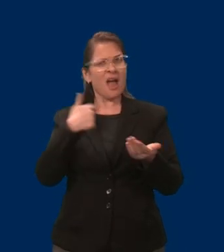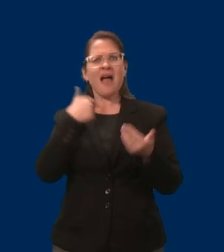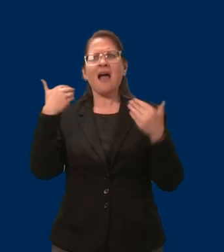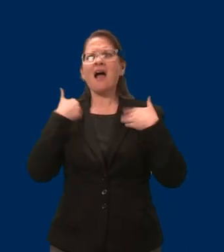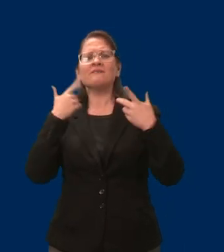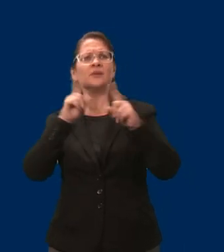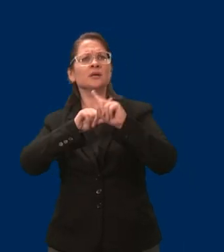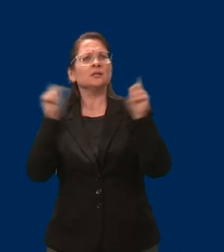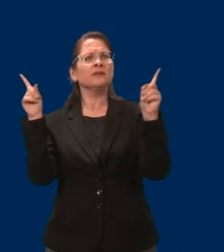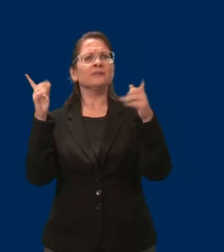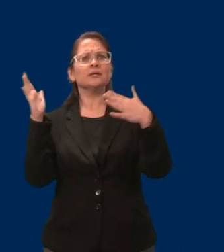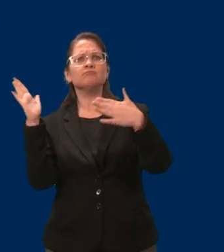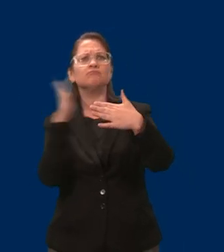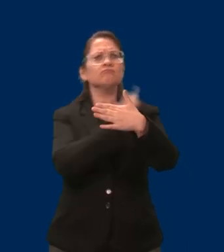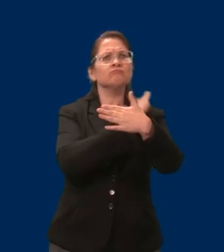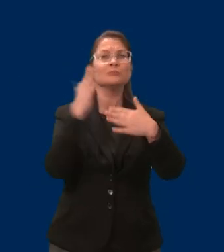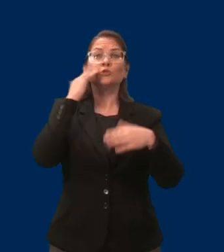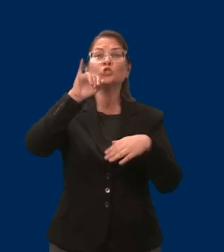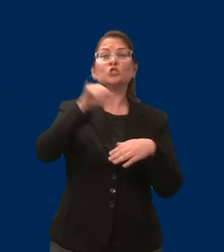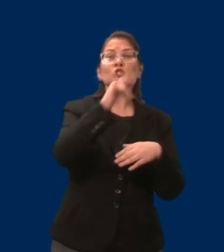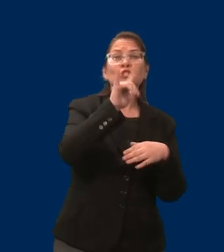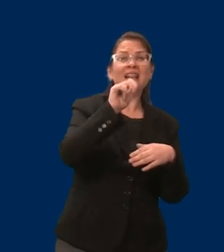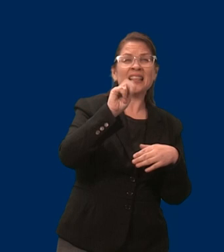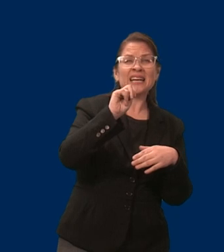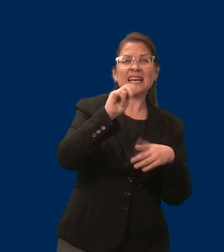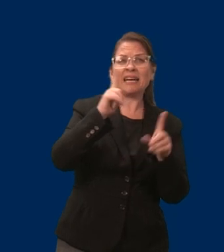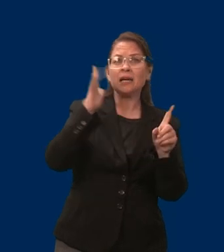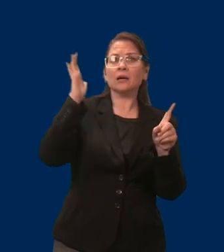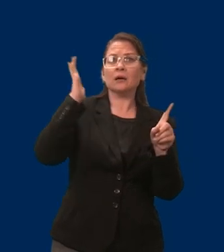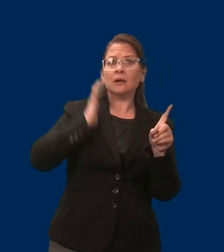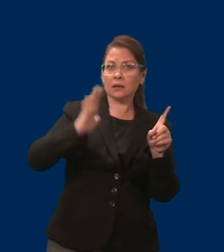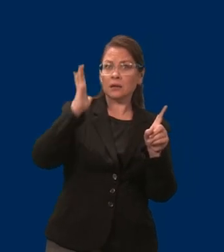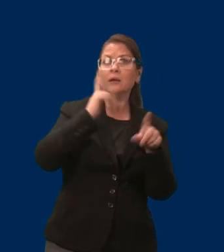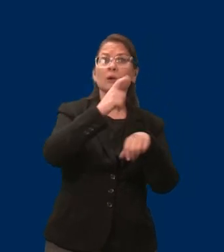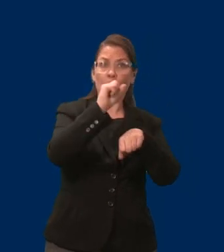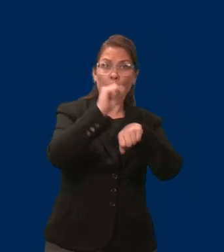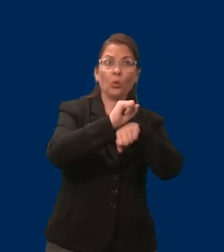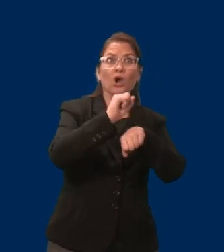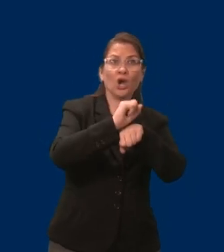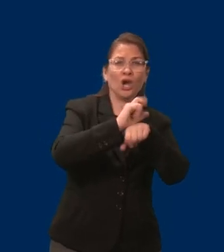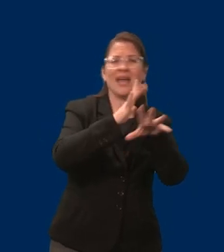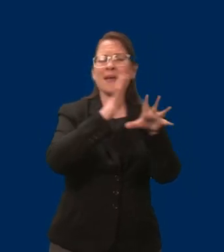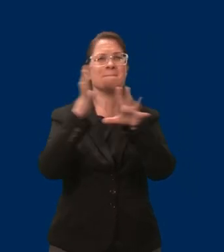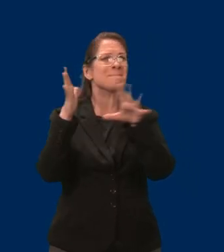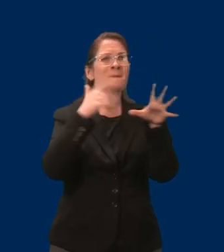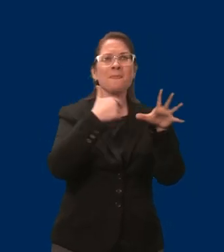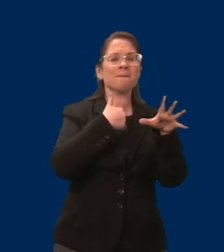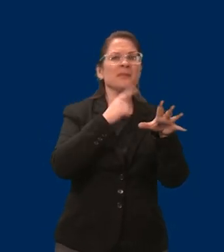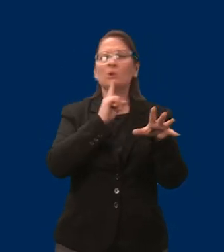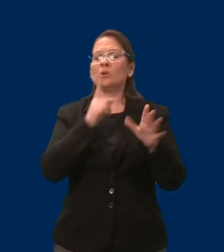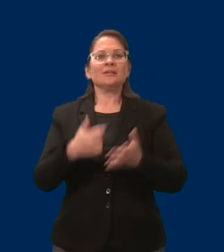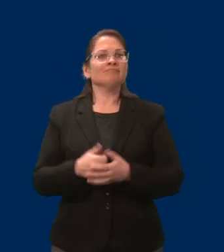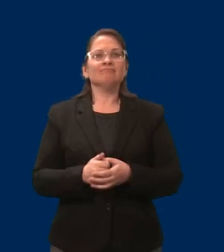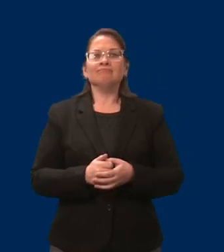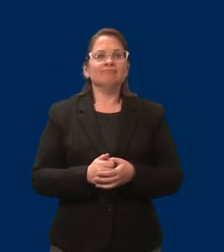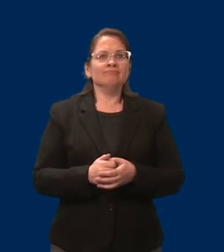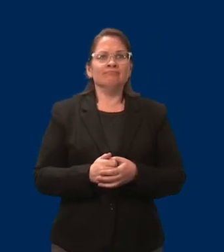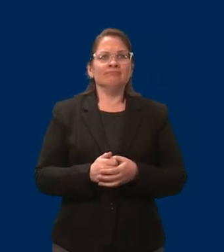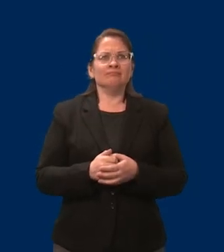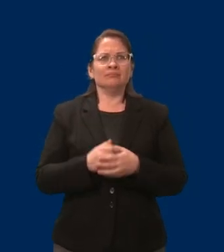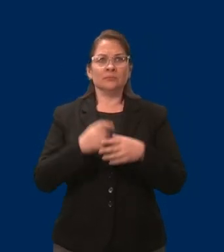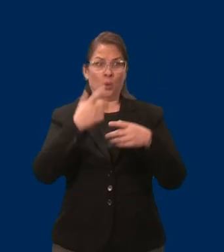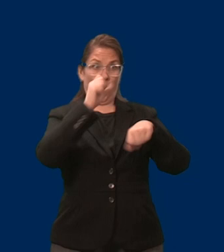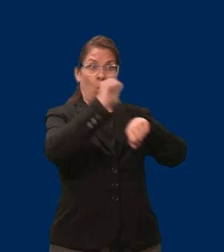I was there once when I started working. I trying to figure out how much I can work with my disability, and